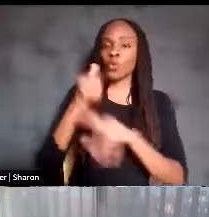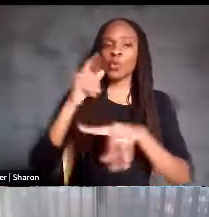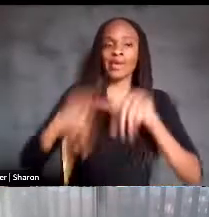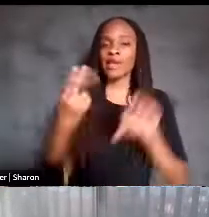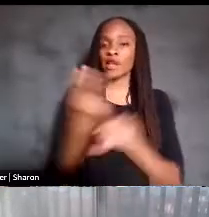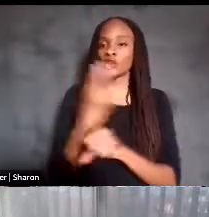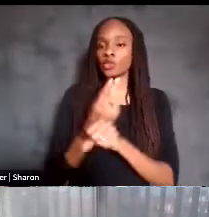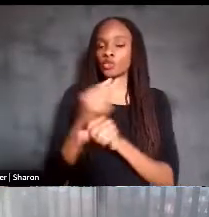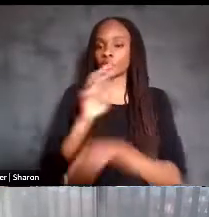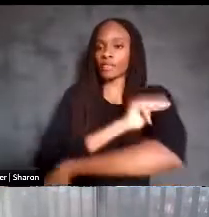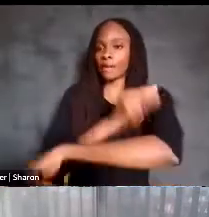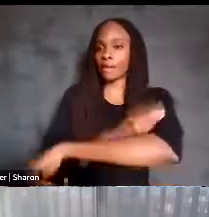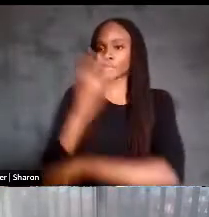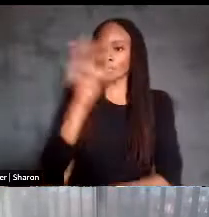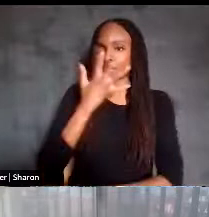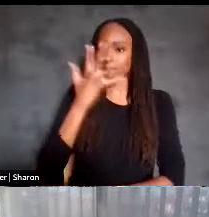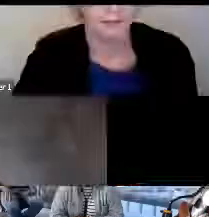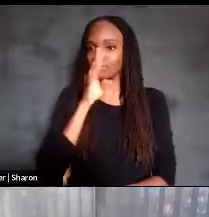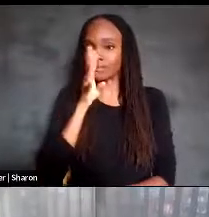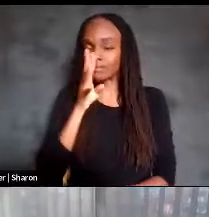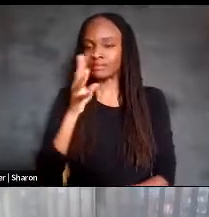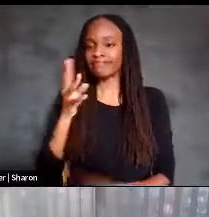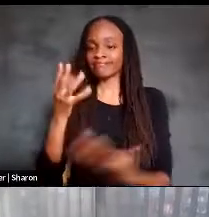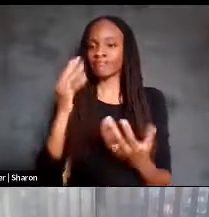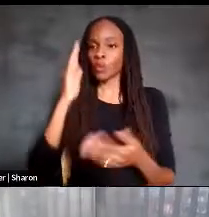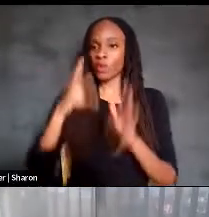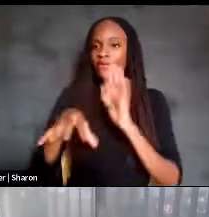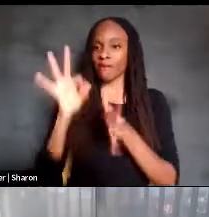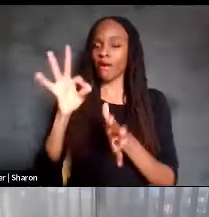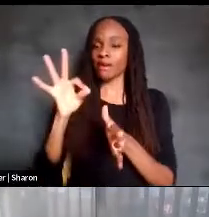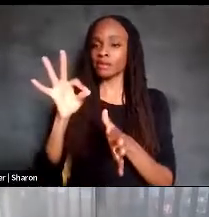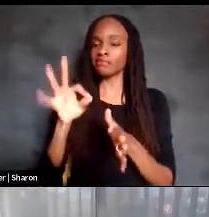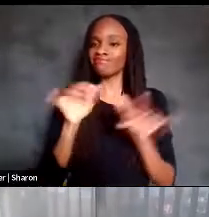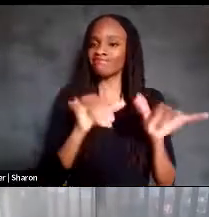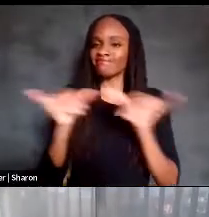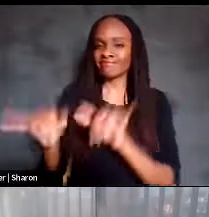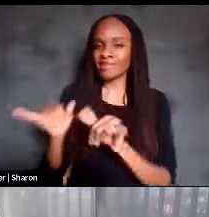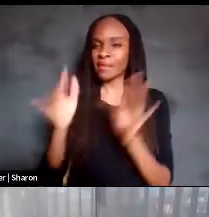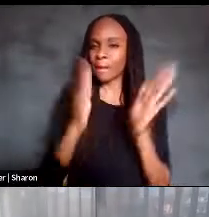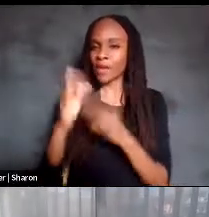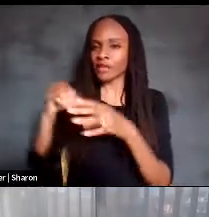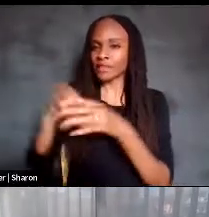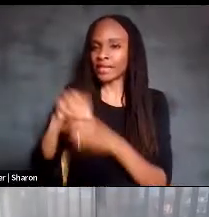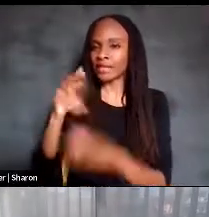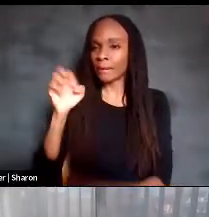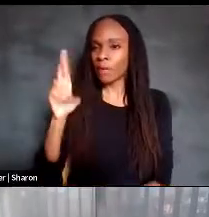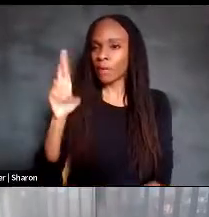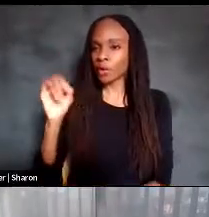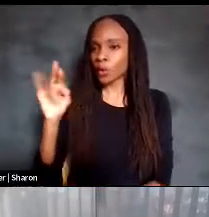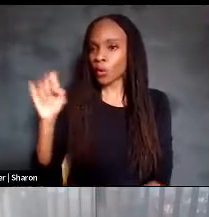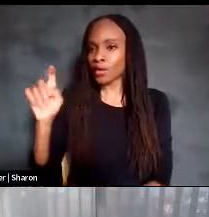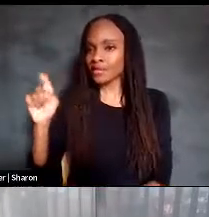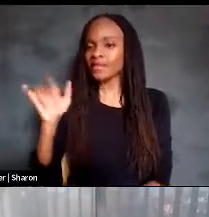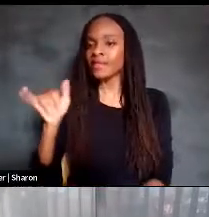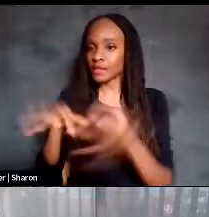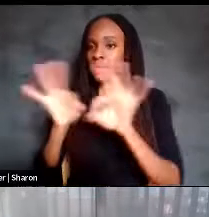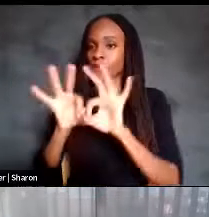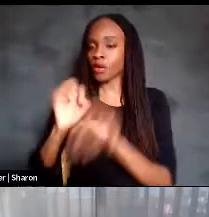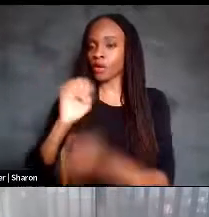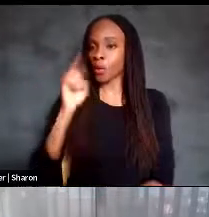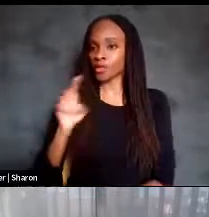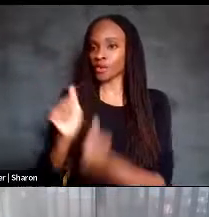get out the speech you want, would we find similar patterns in motor cortex? That's been a key question in our research.